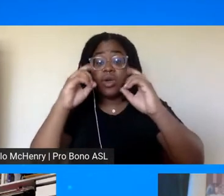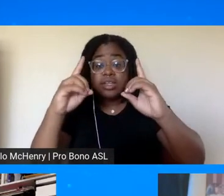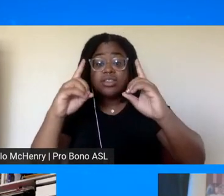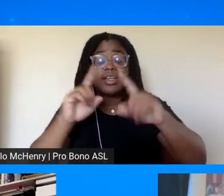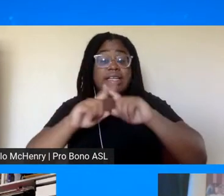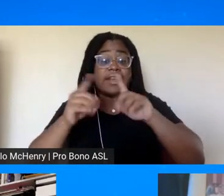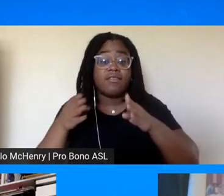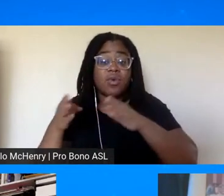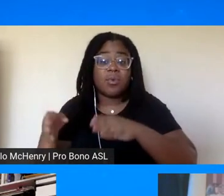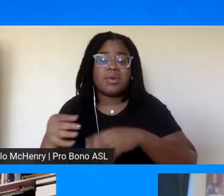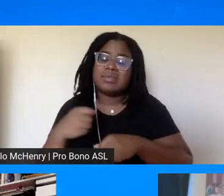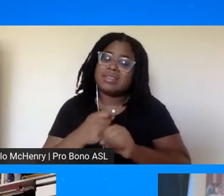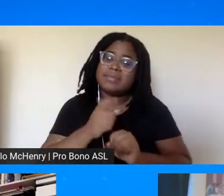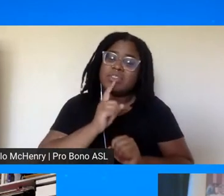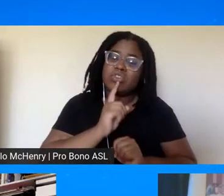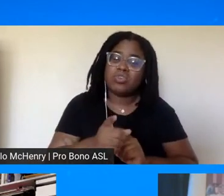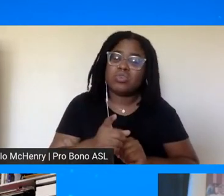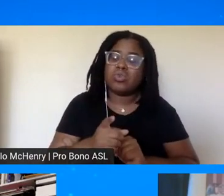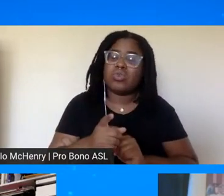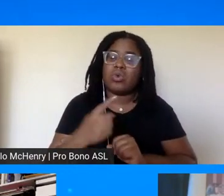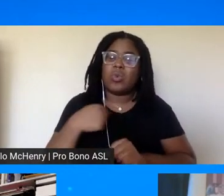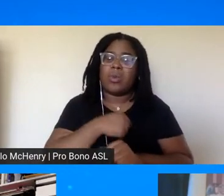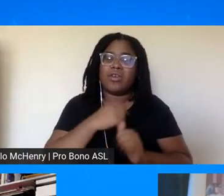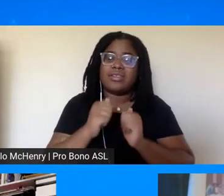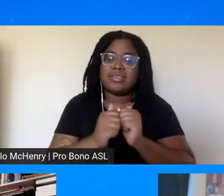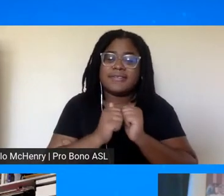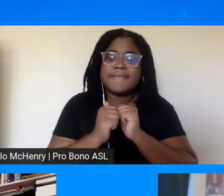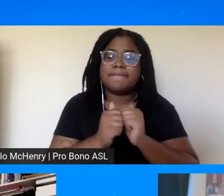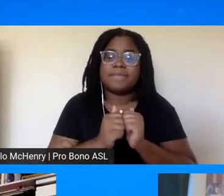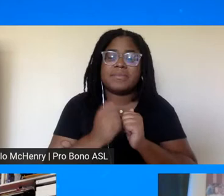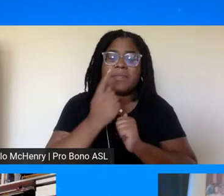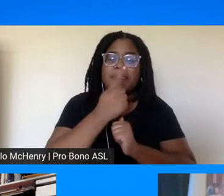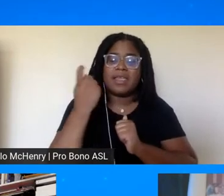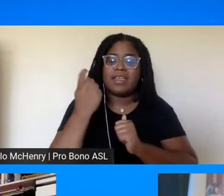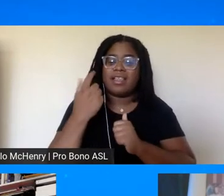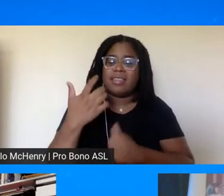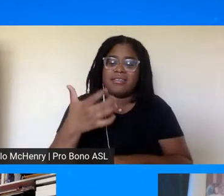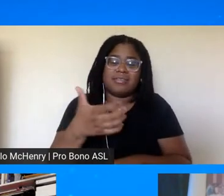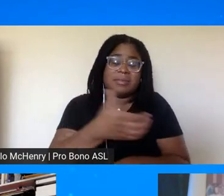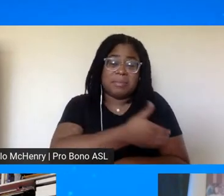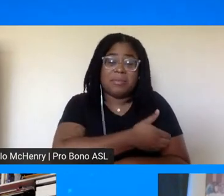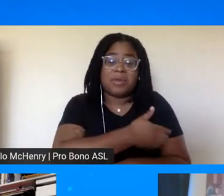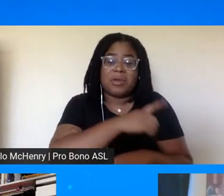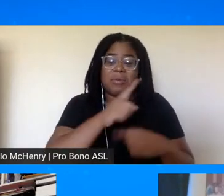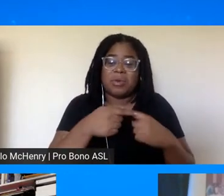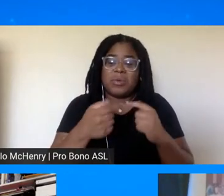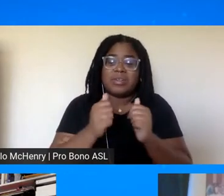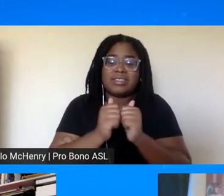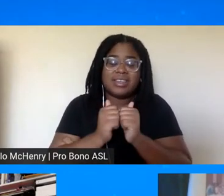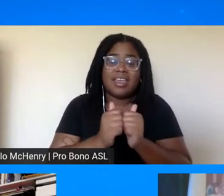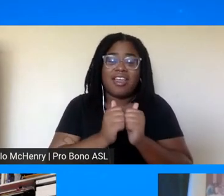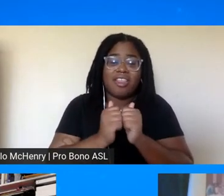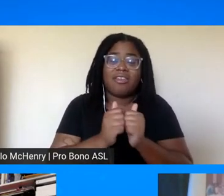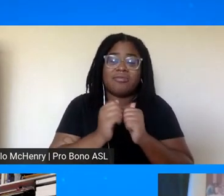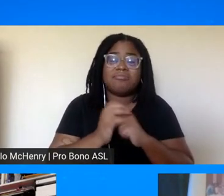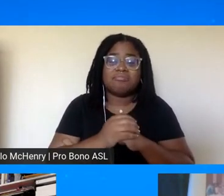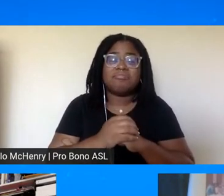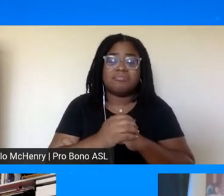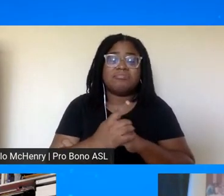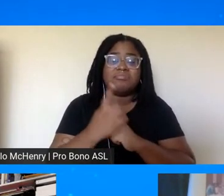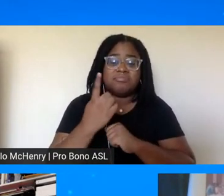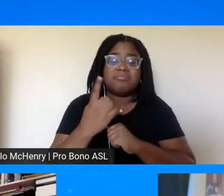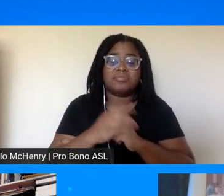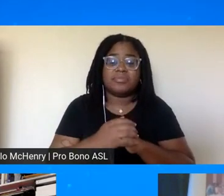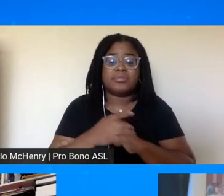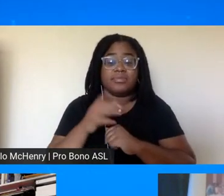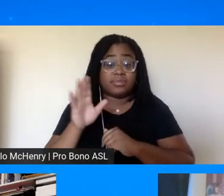got to make sure that we are together because there's power when you come together in oneness. And